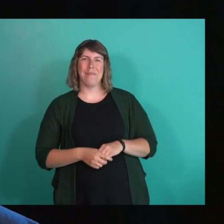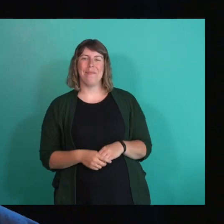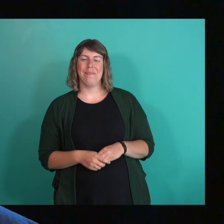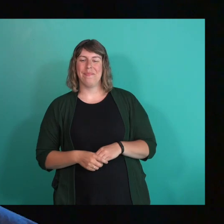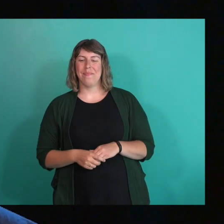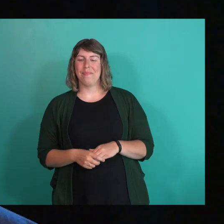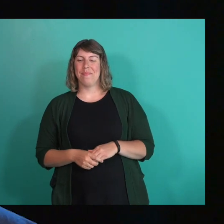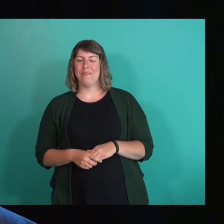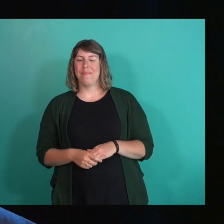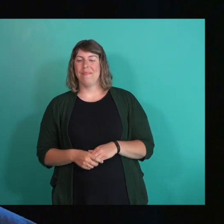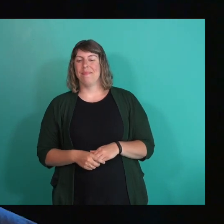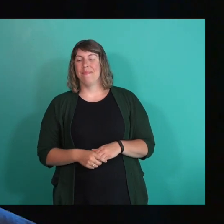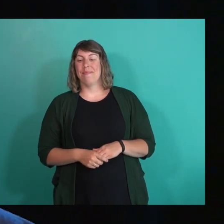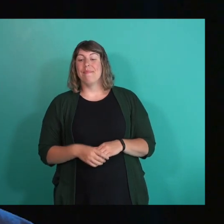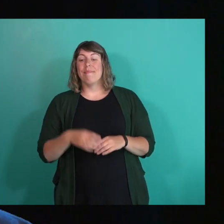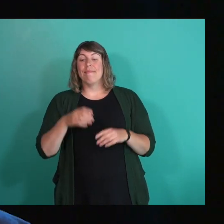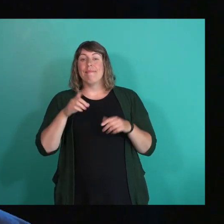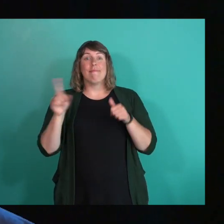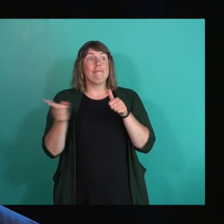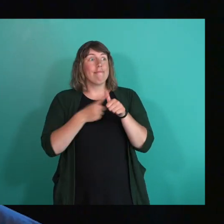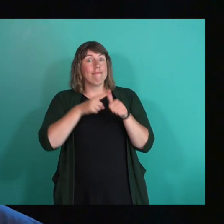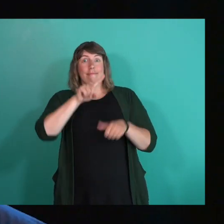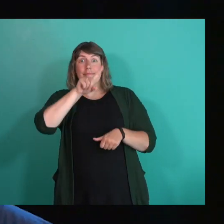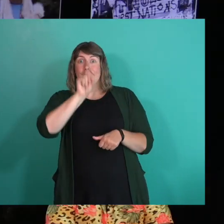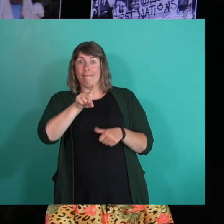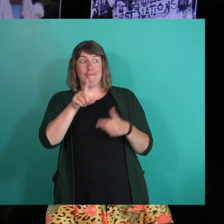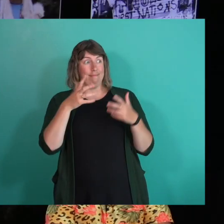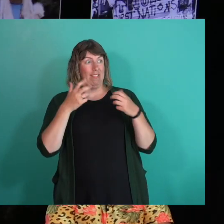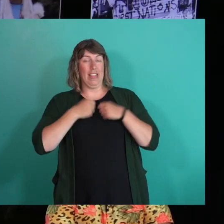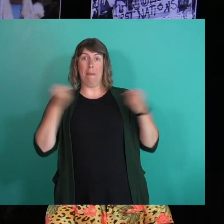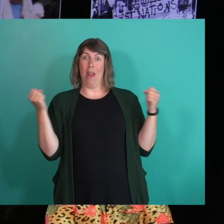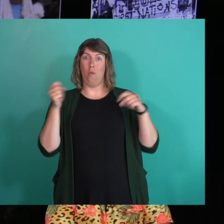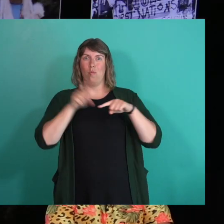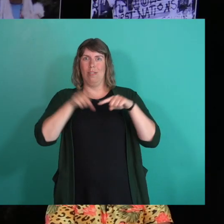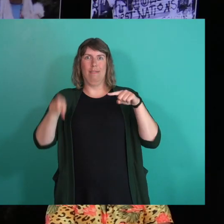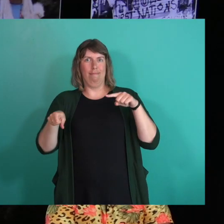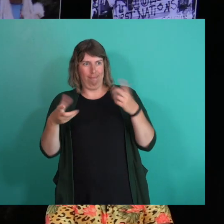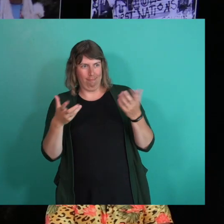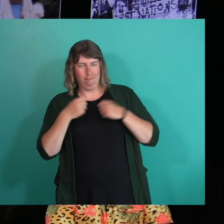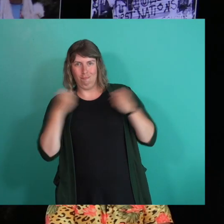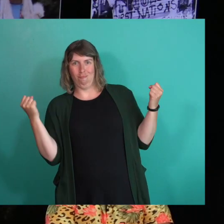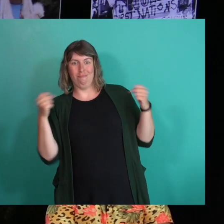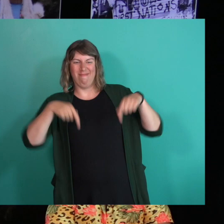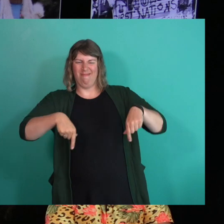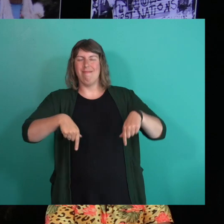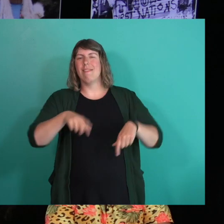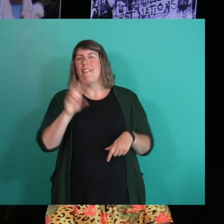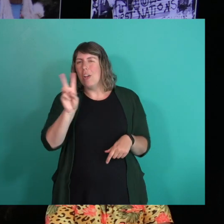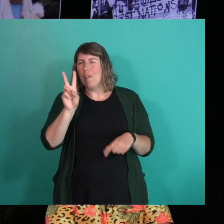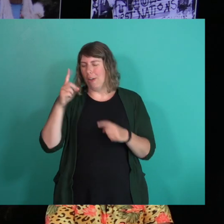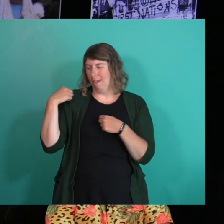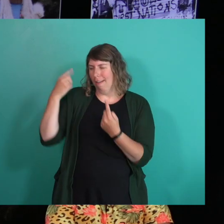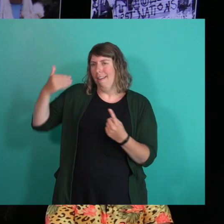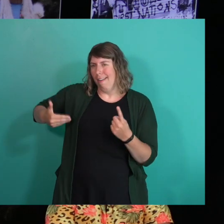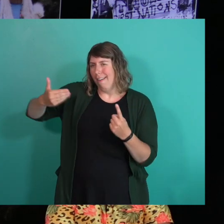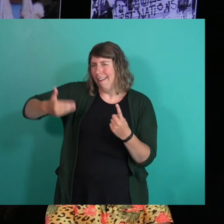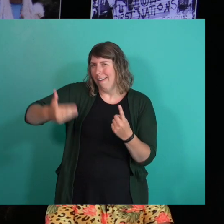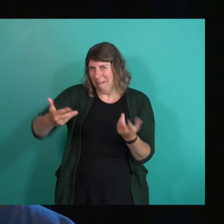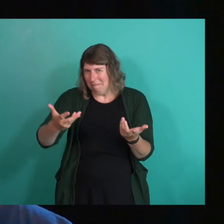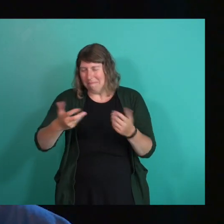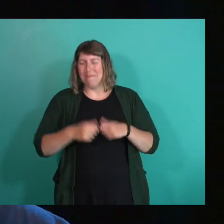I wanted to start with talking about coming out and coming out in Vancouver over the years because